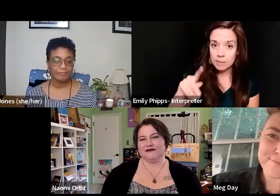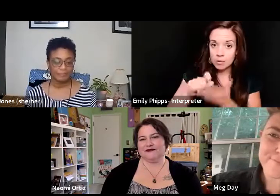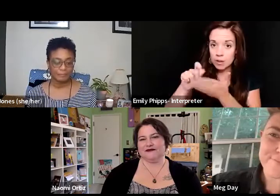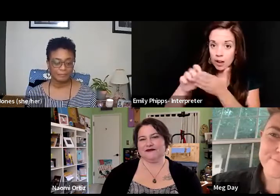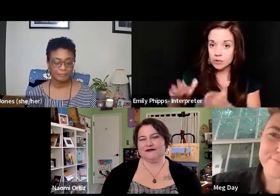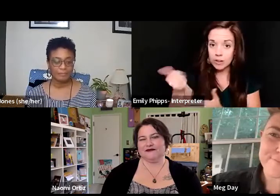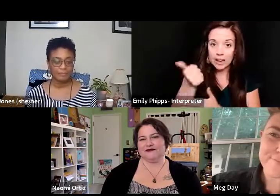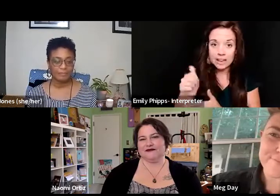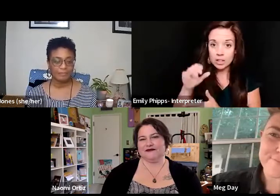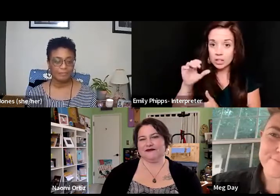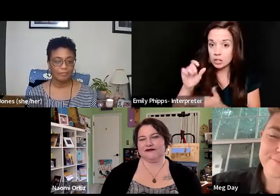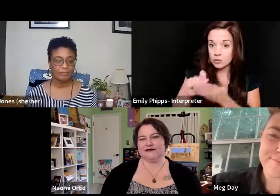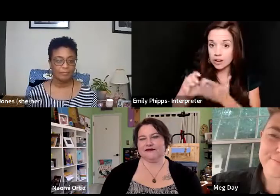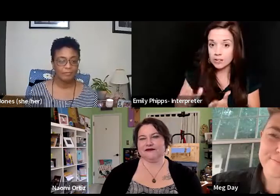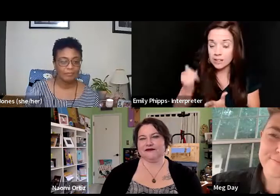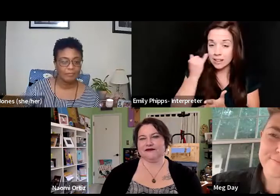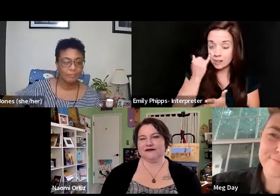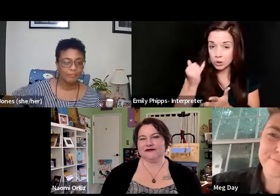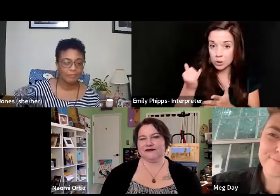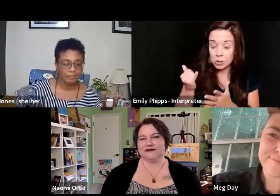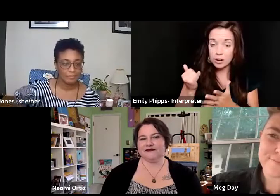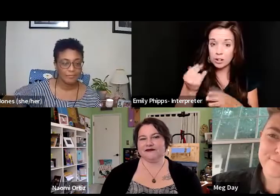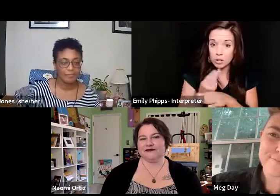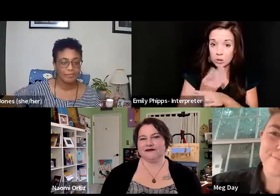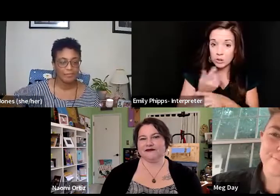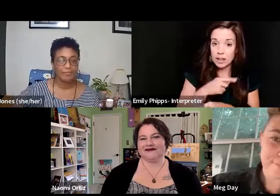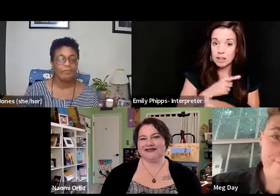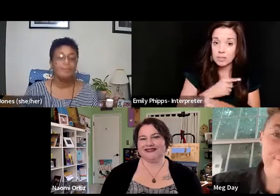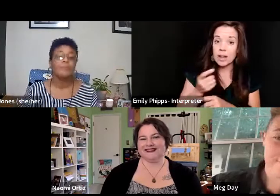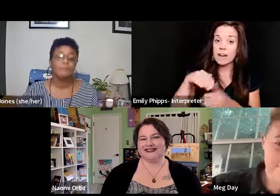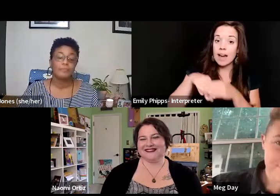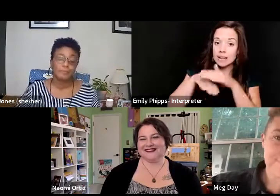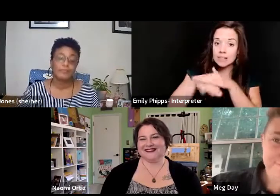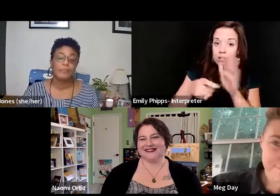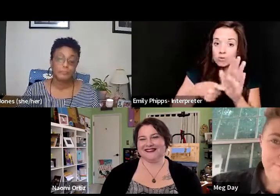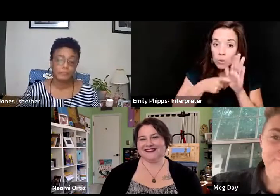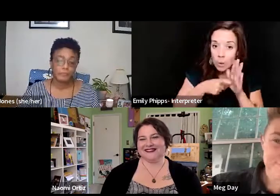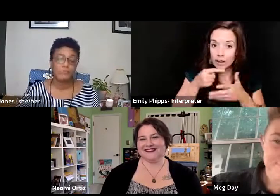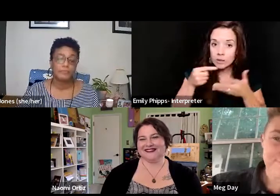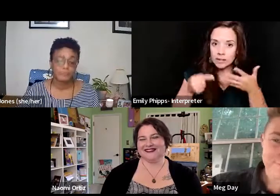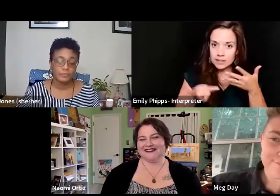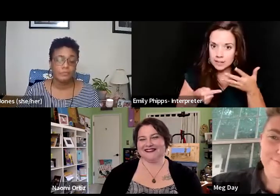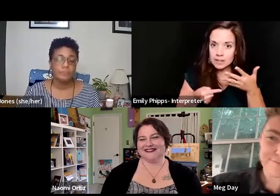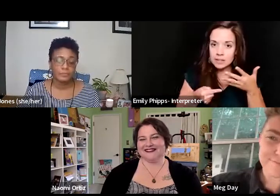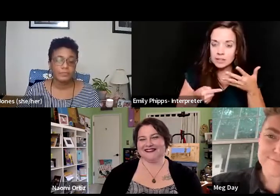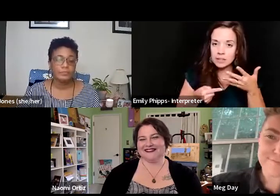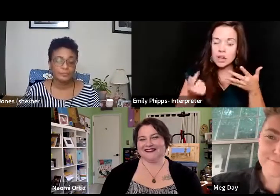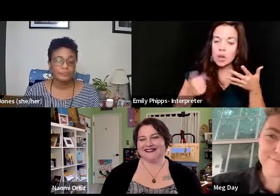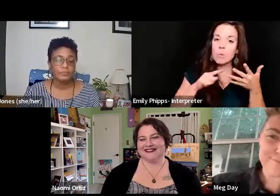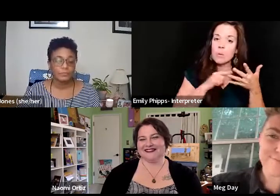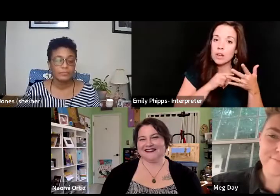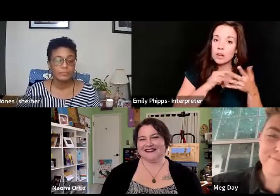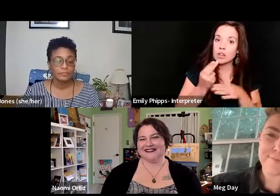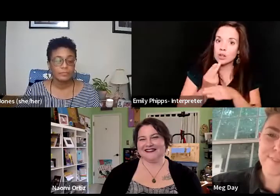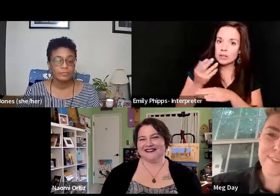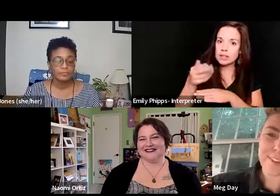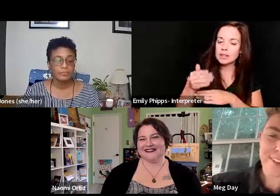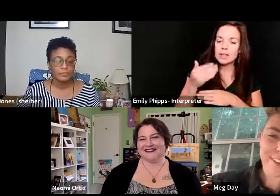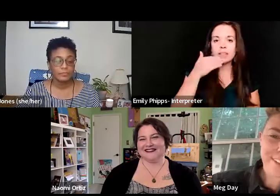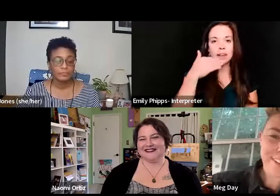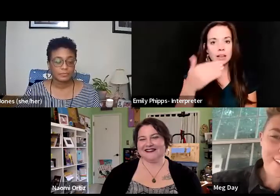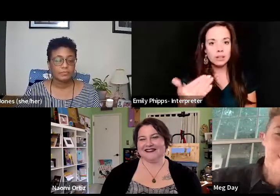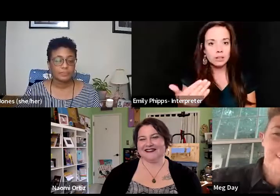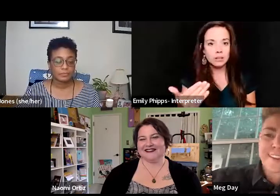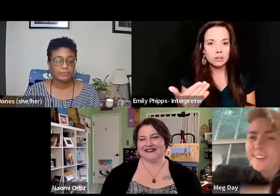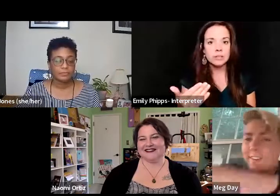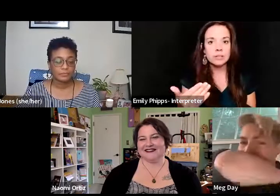of our writers, if you're going to book us, we have access requirements, you know, because they're like, we're going to pull this. And I'm like, thank you. You